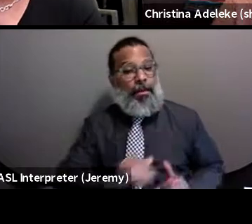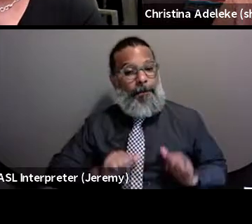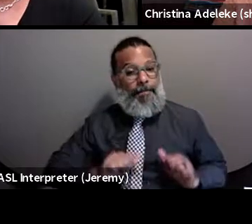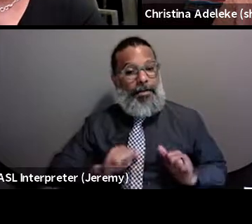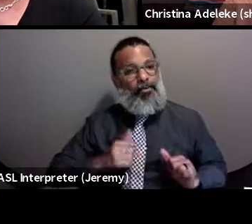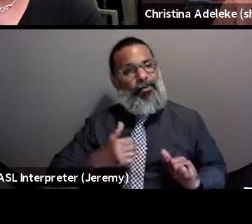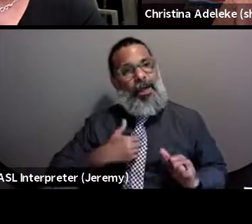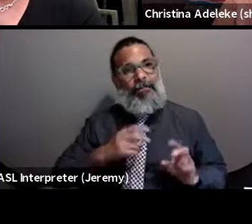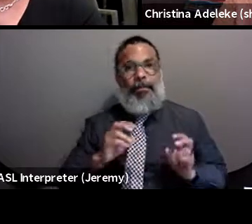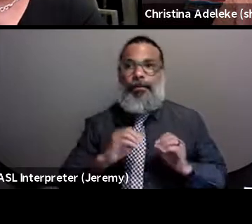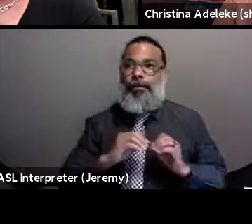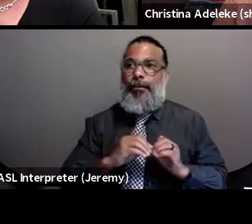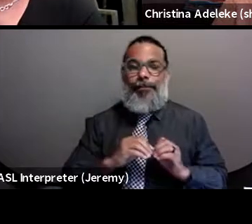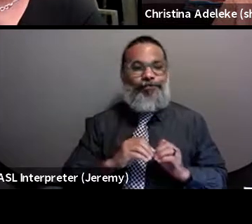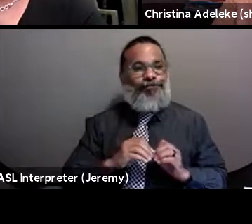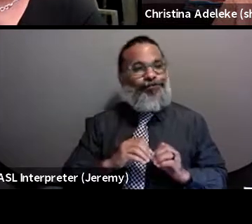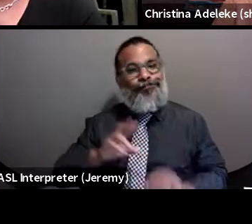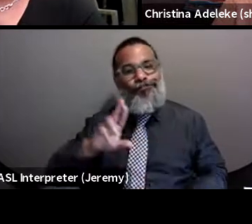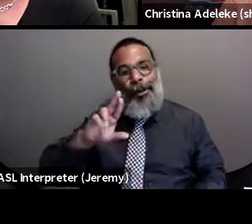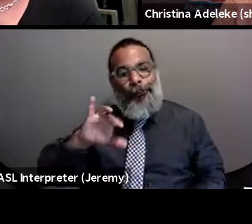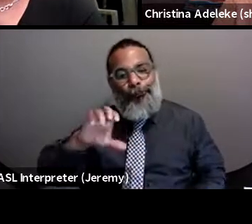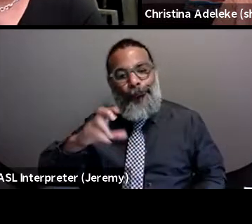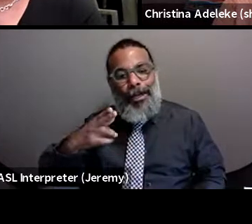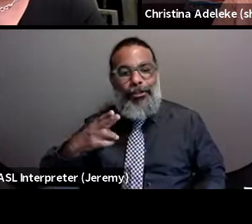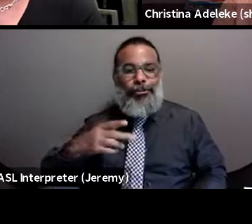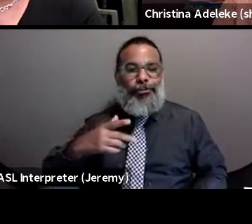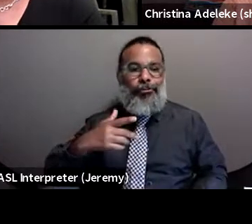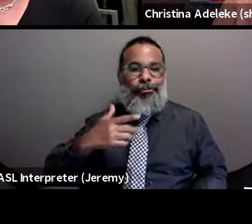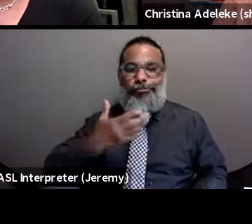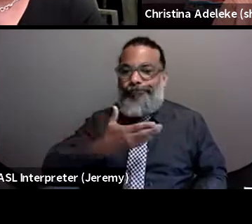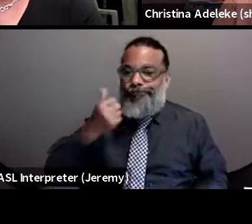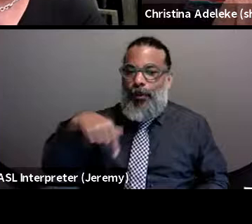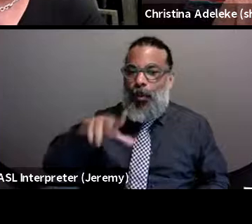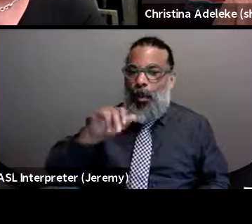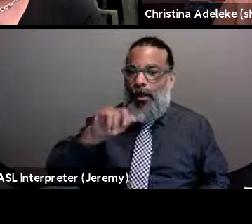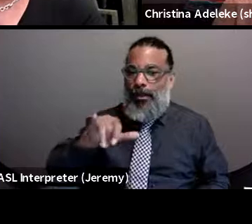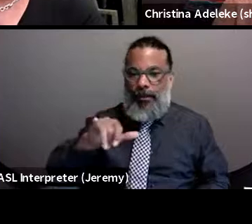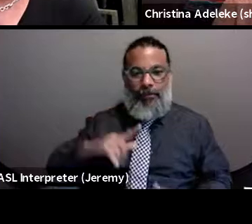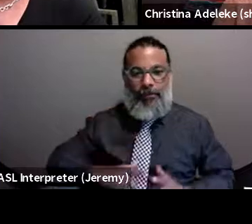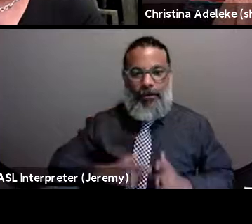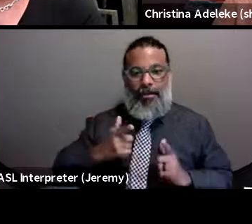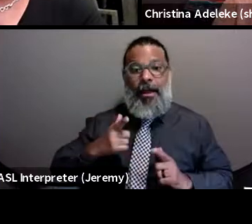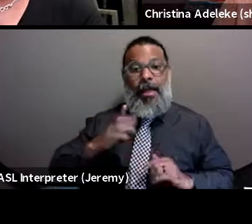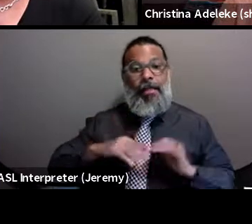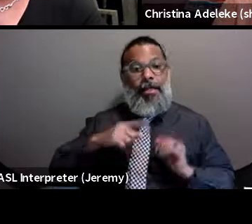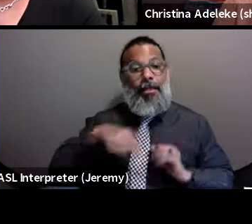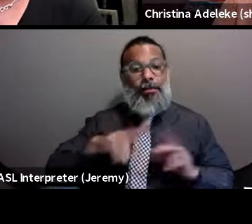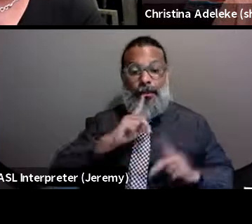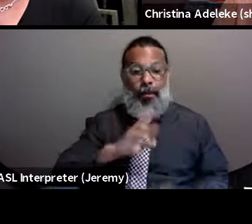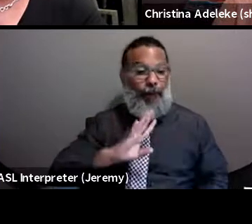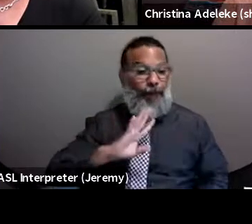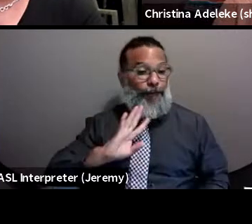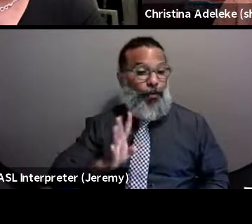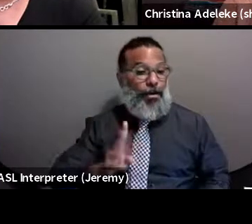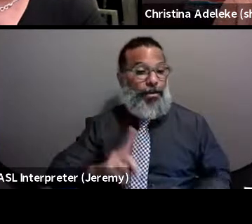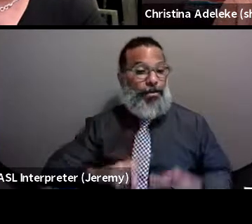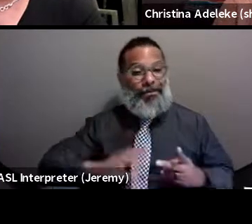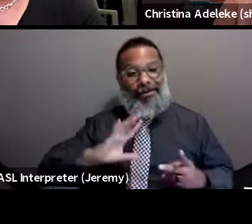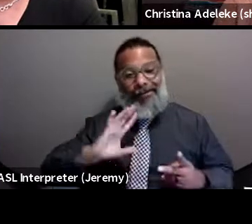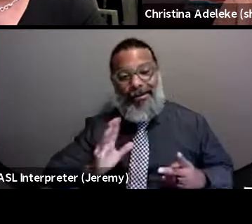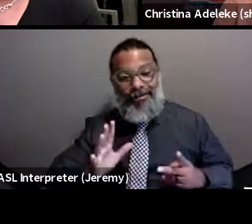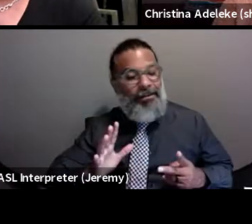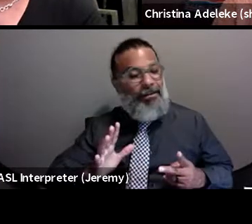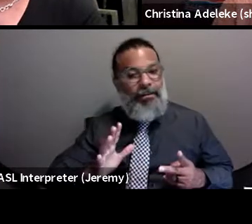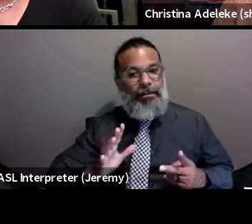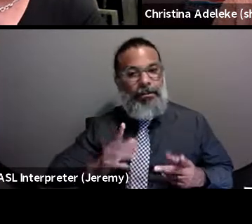rich or better quality of life compared to, you know, those that are in their forties and fifties that are starting to deal